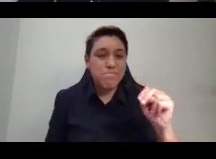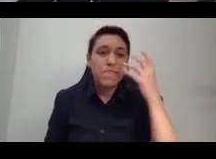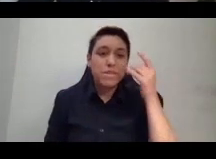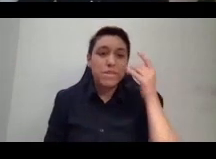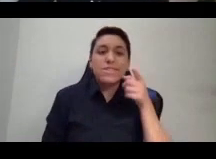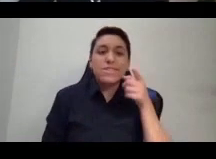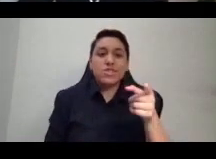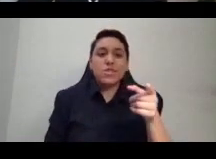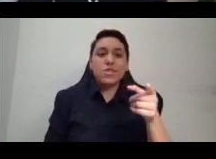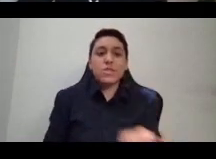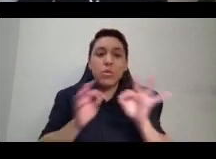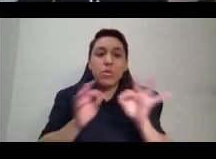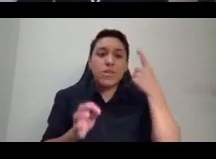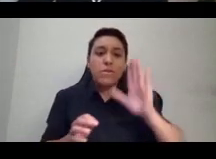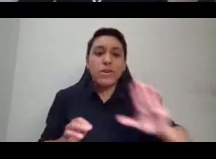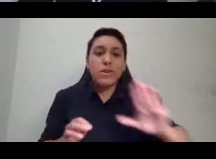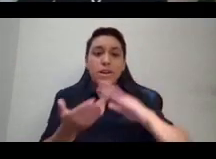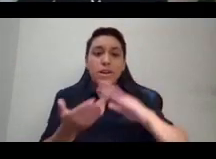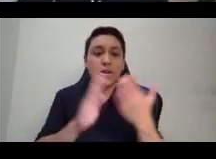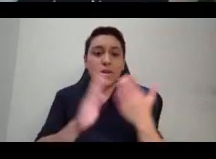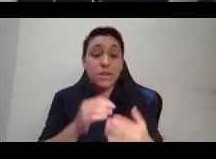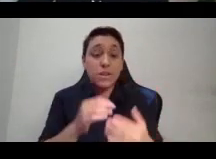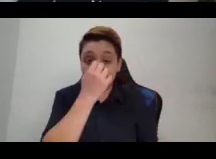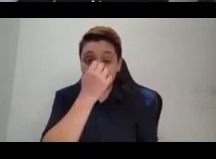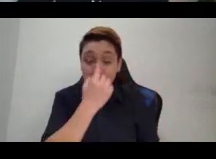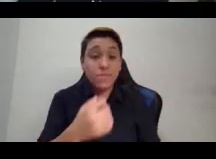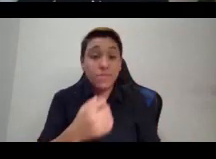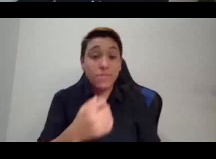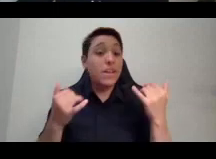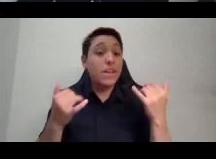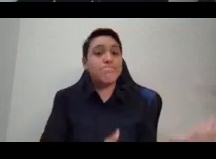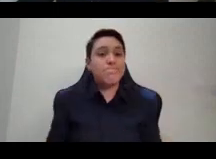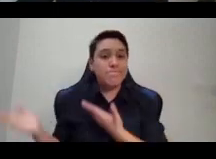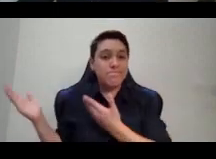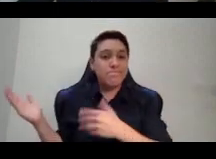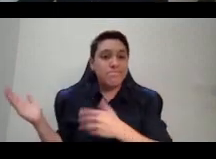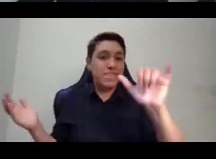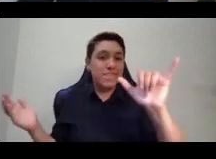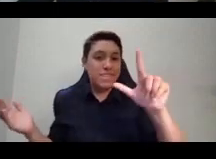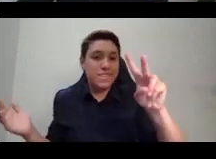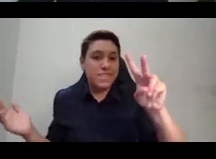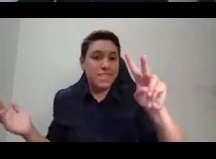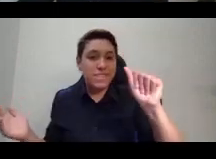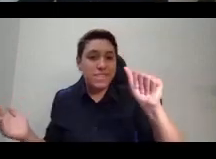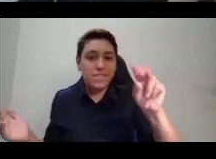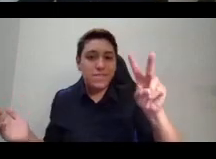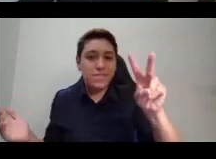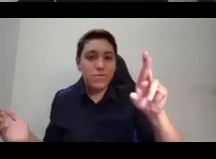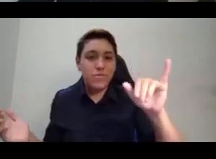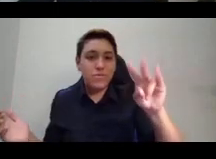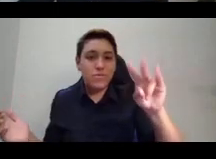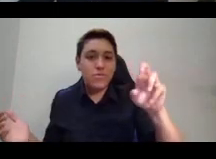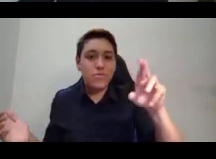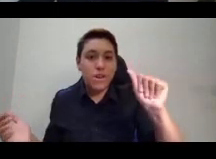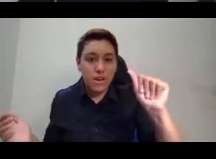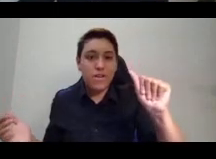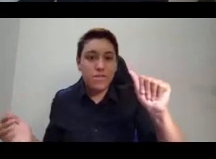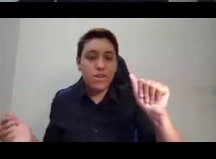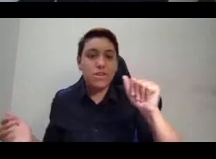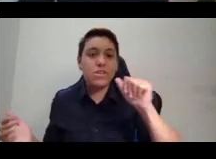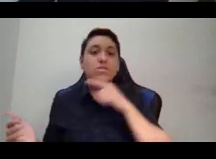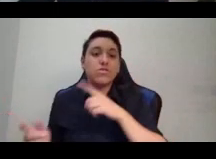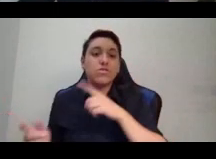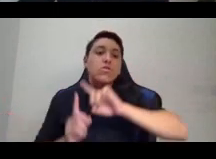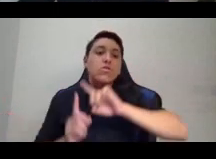And then a bonus is the time that Sylvia Rivera went to the Revolution's Constitutional Convention